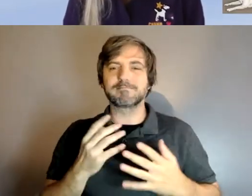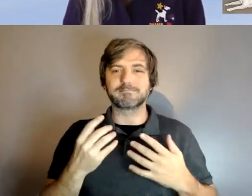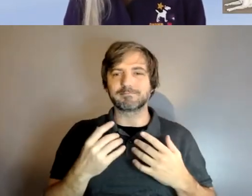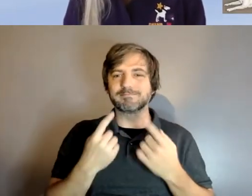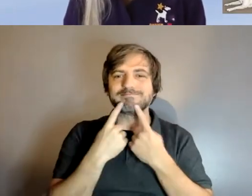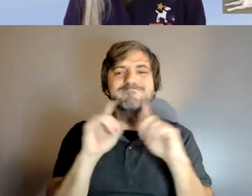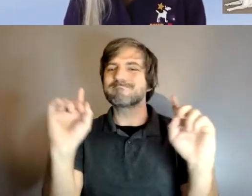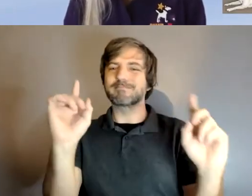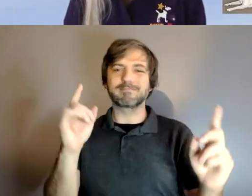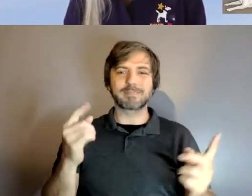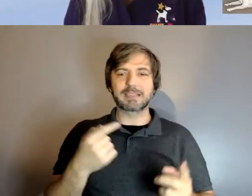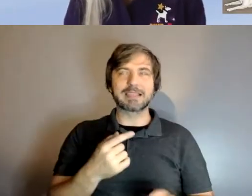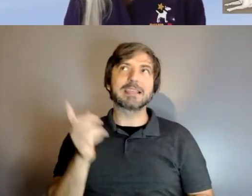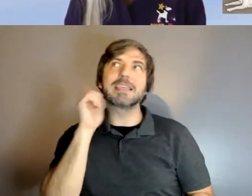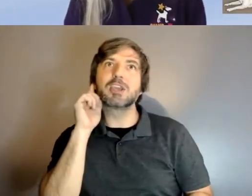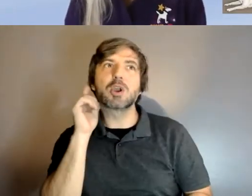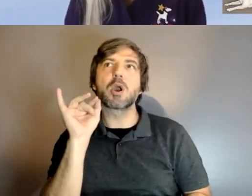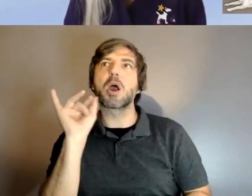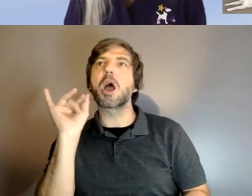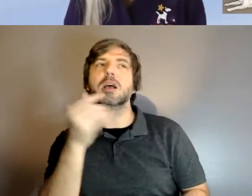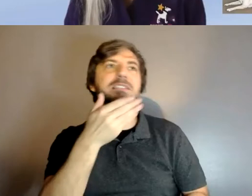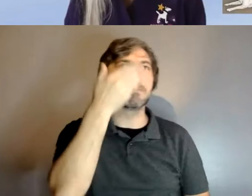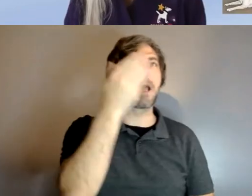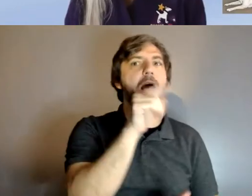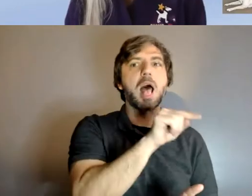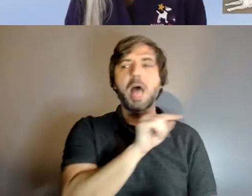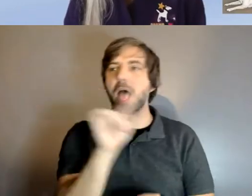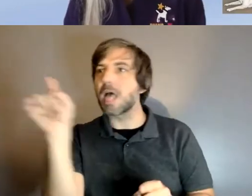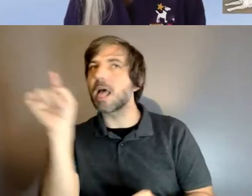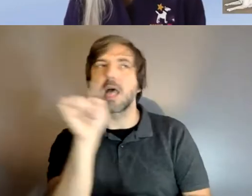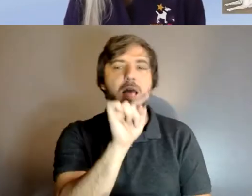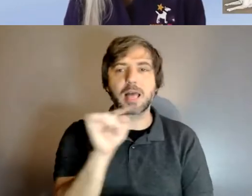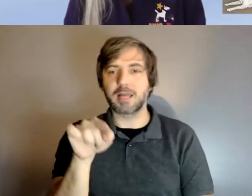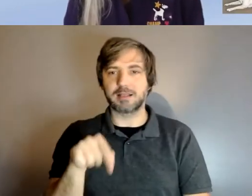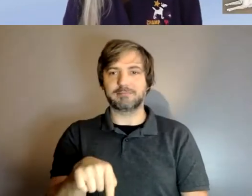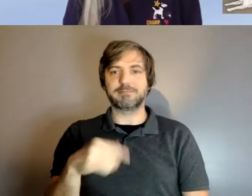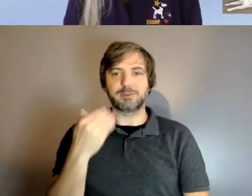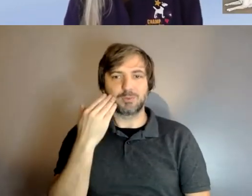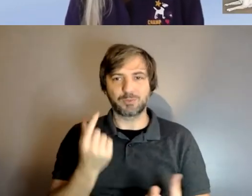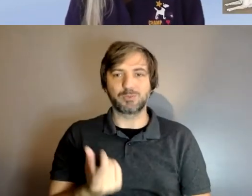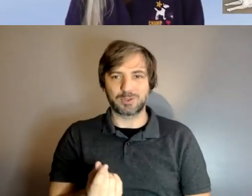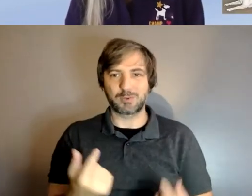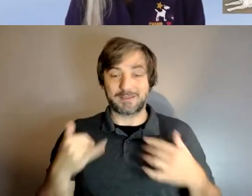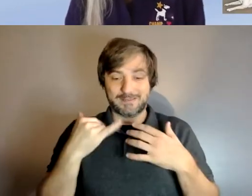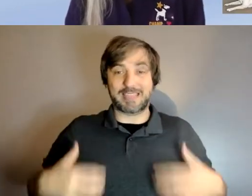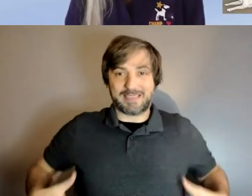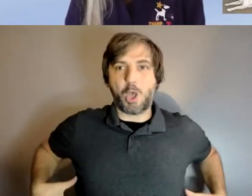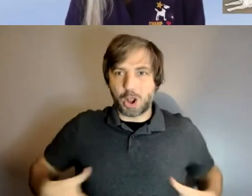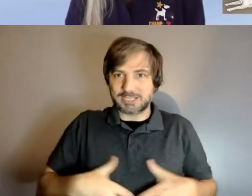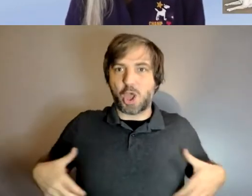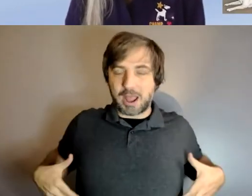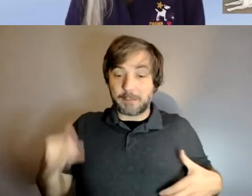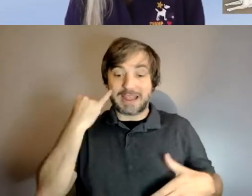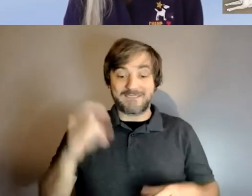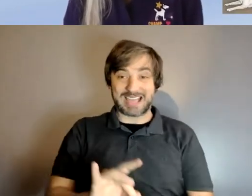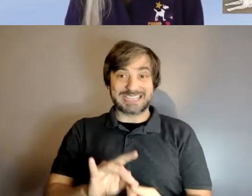hear so much to just sniff and then he he is very engaged in his task as long as i'm holding the harness when when that comes off he's